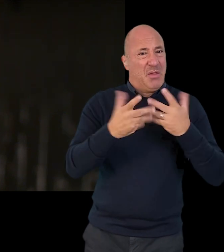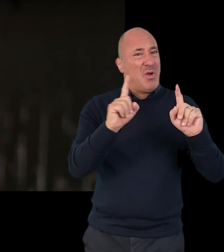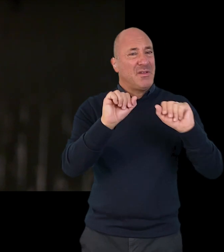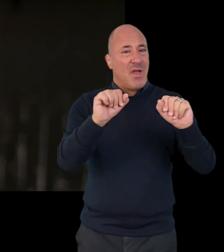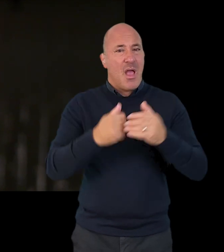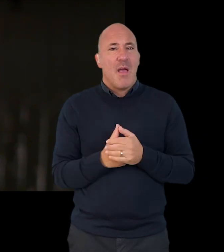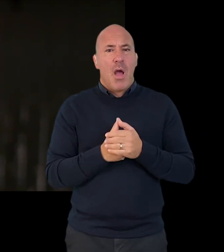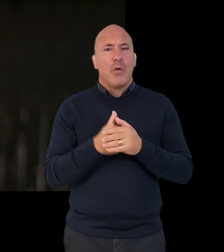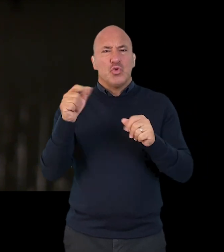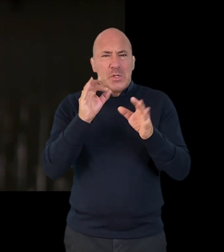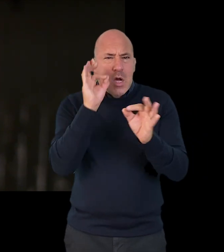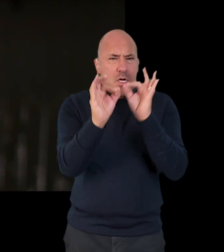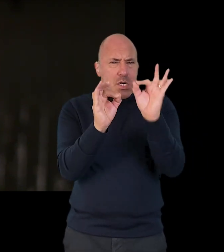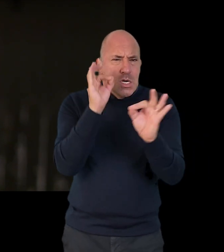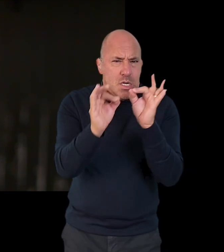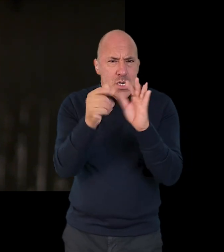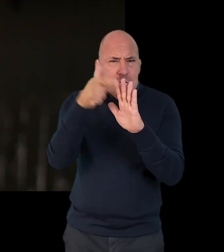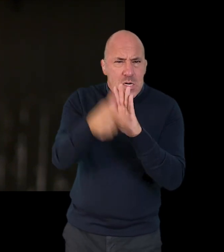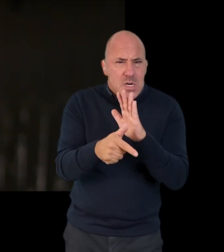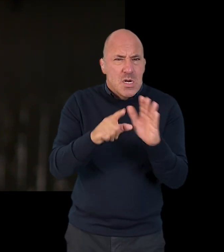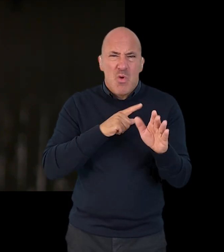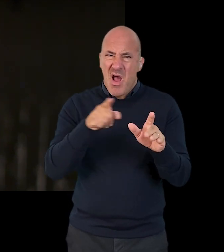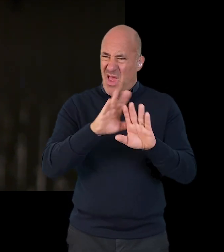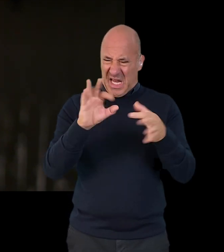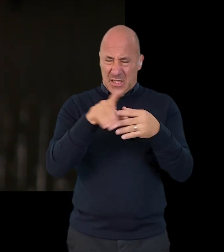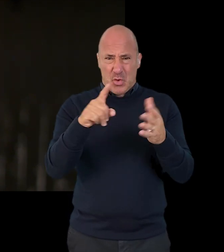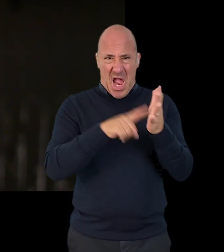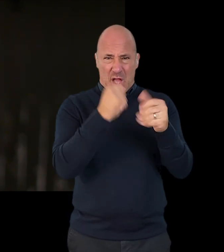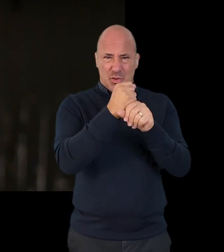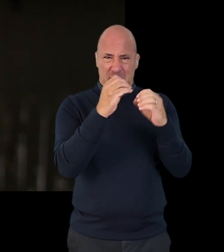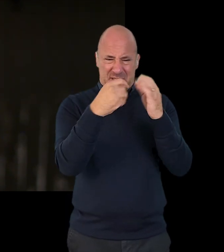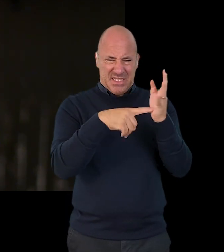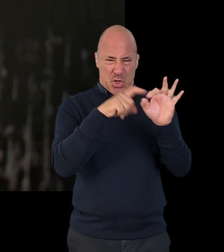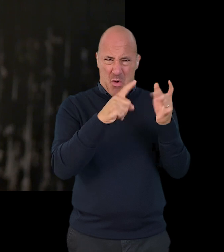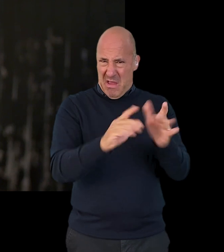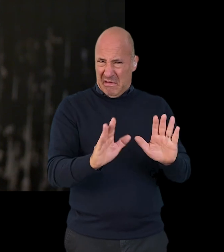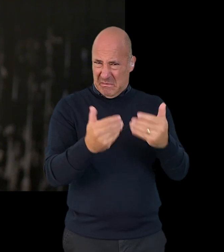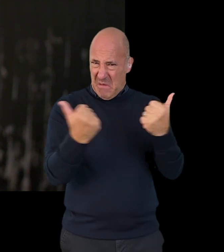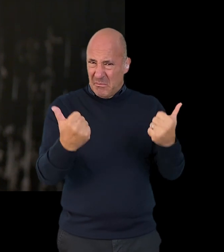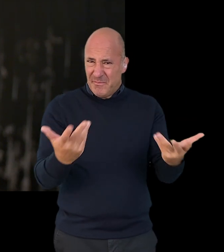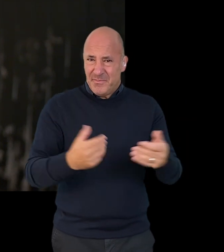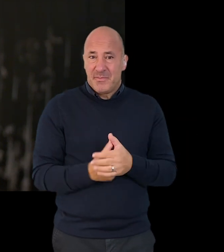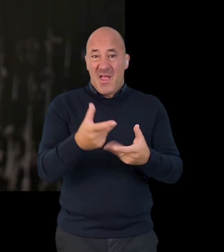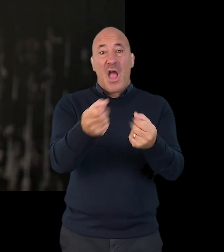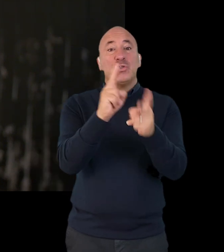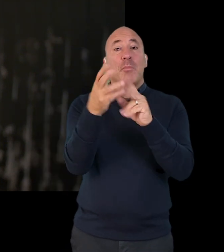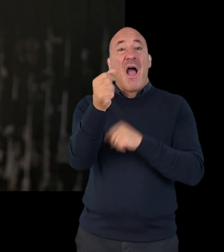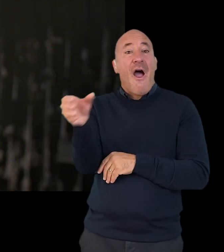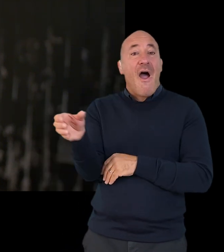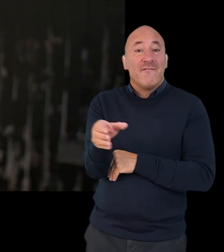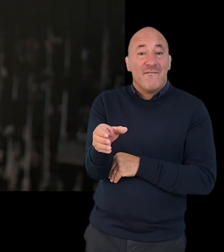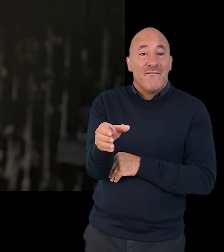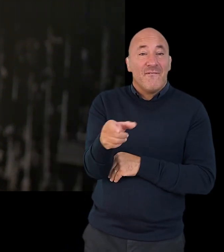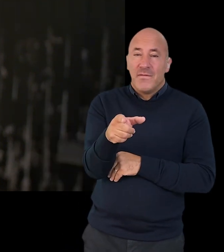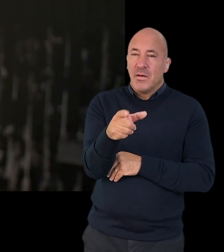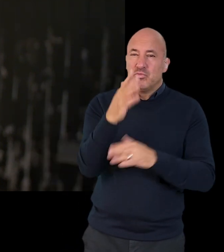shouldn't probe and ask further questions about that because that's not about being LGBTQI. If you have an interpreter